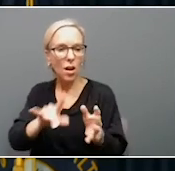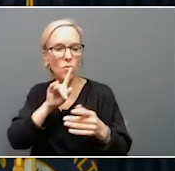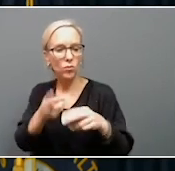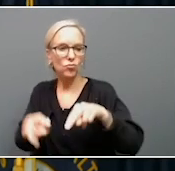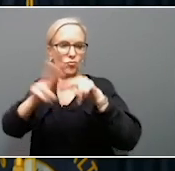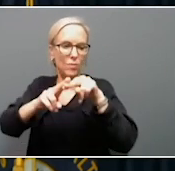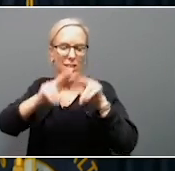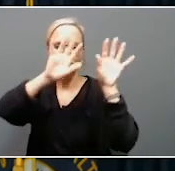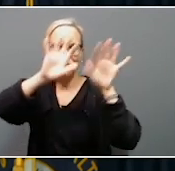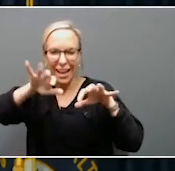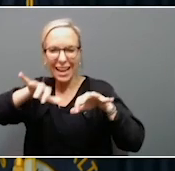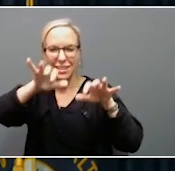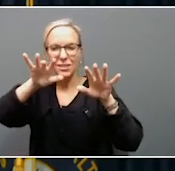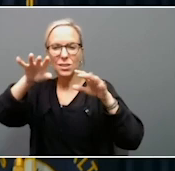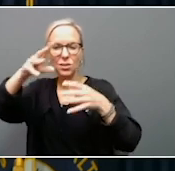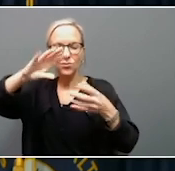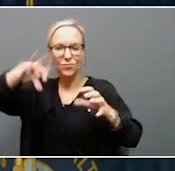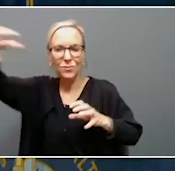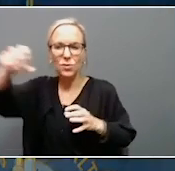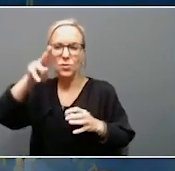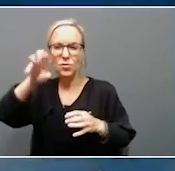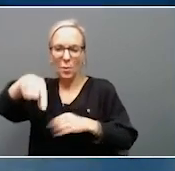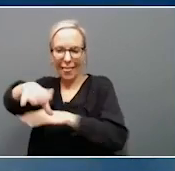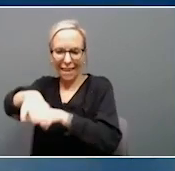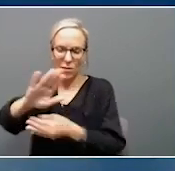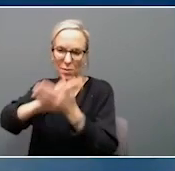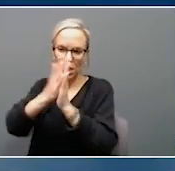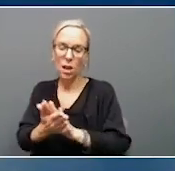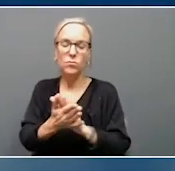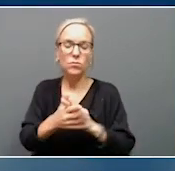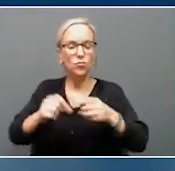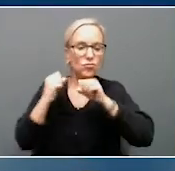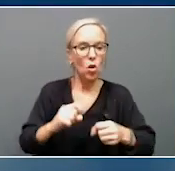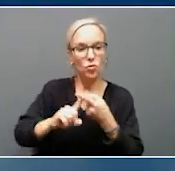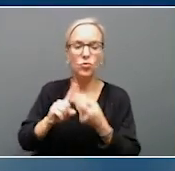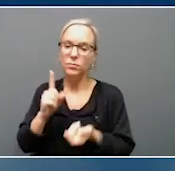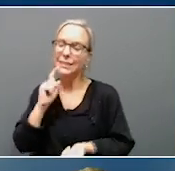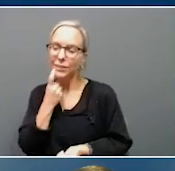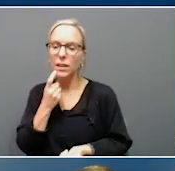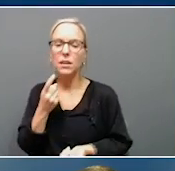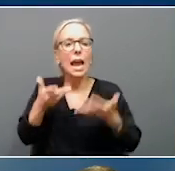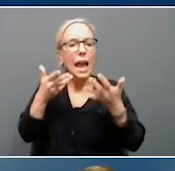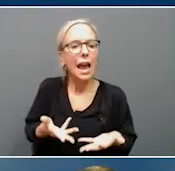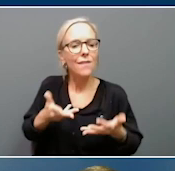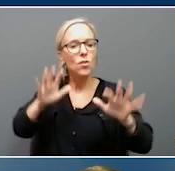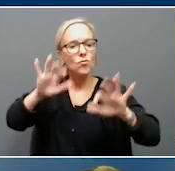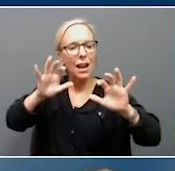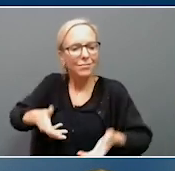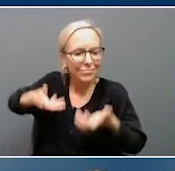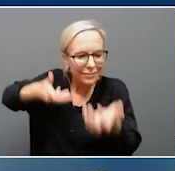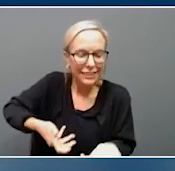evening, with the possibility of storms becoming strong to severe. Heavy rainfall, damaging winds, lightning, and large hail are